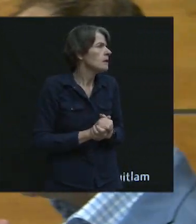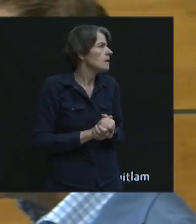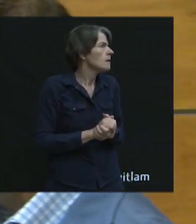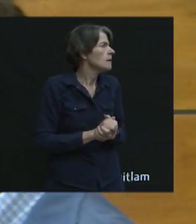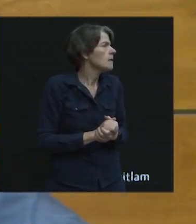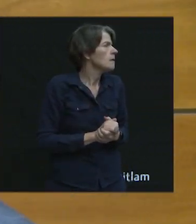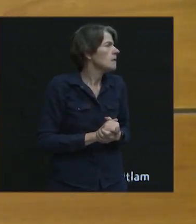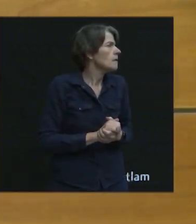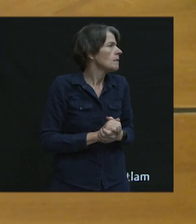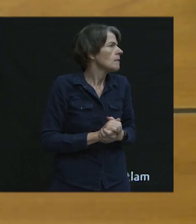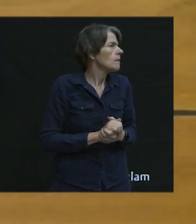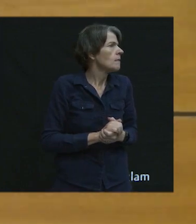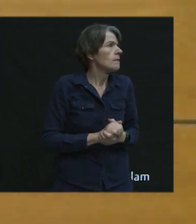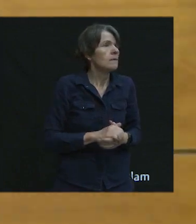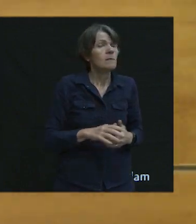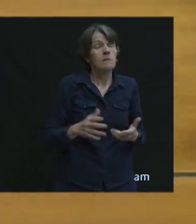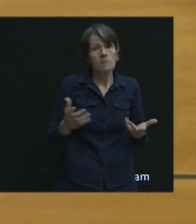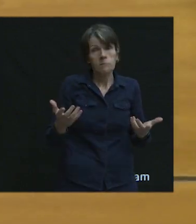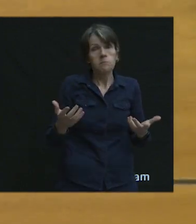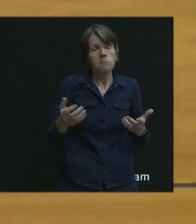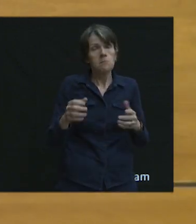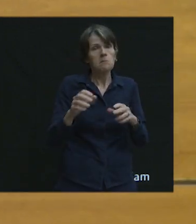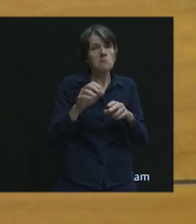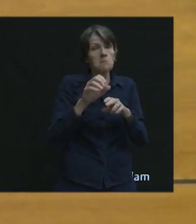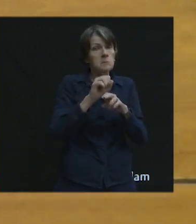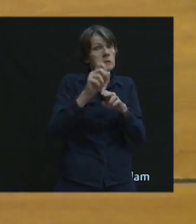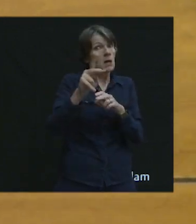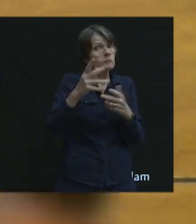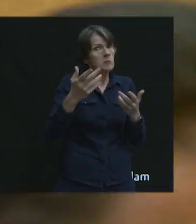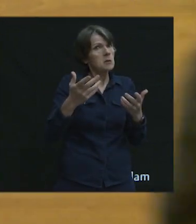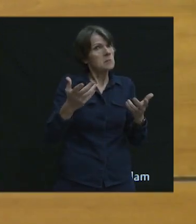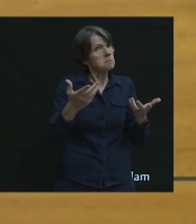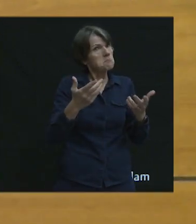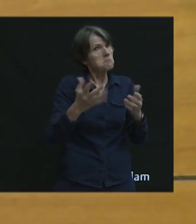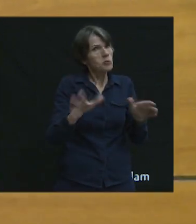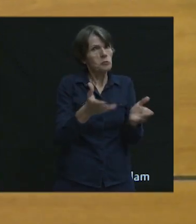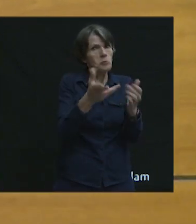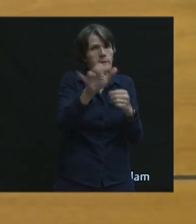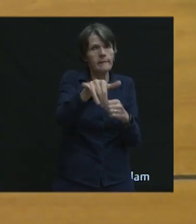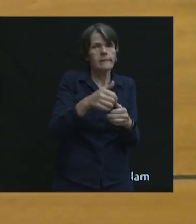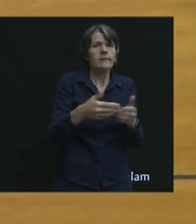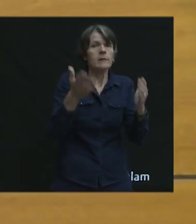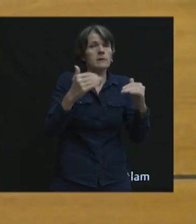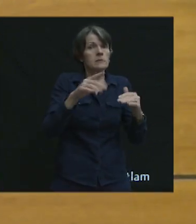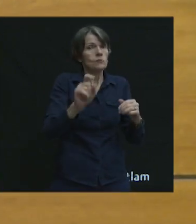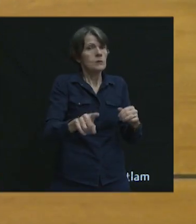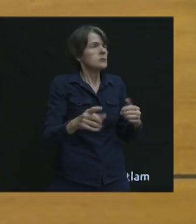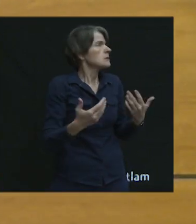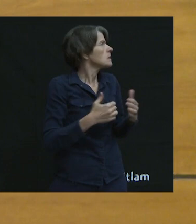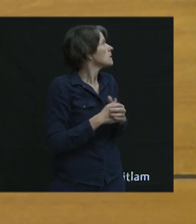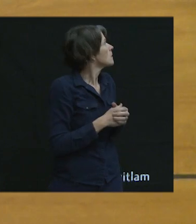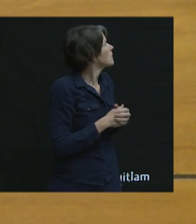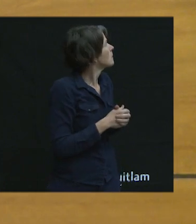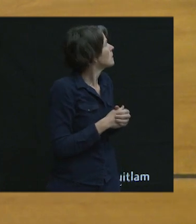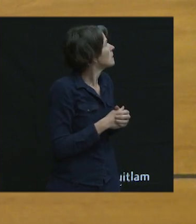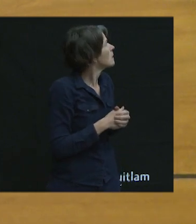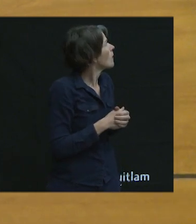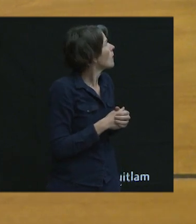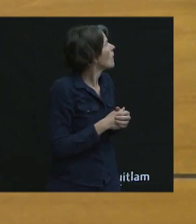Thanks, Doug. Thanks for the adaptability as well. And next question then is